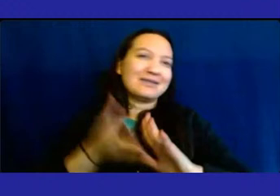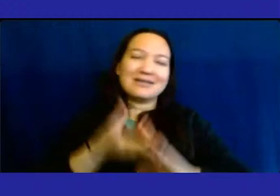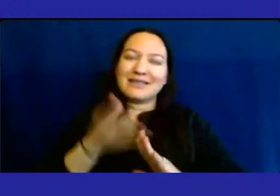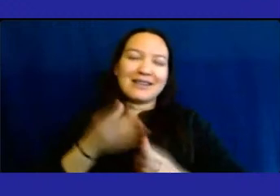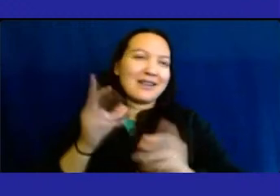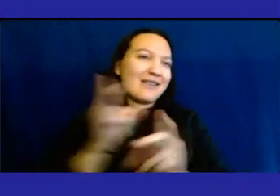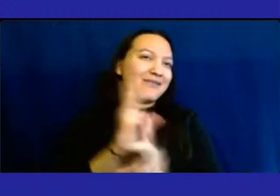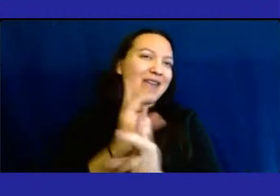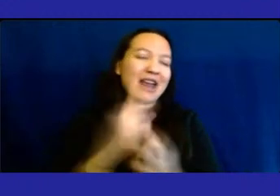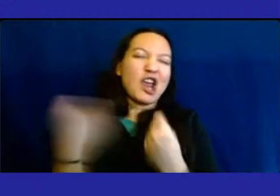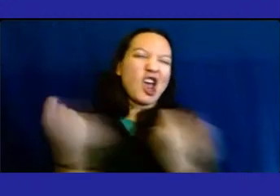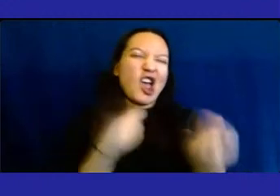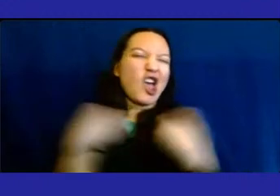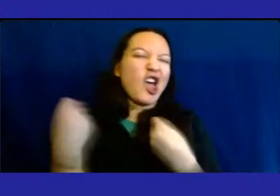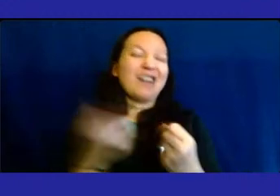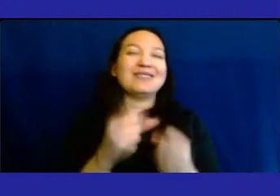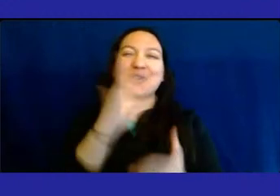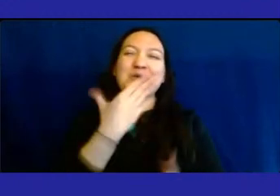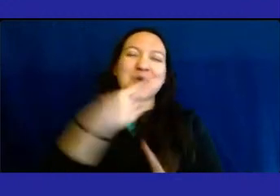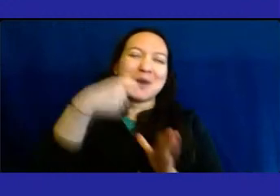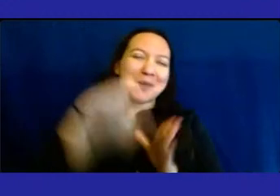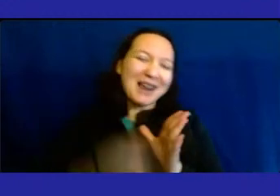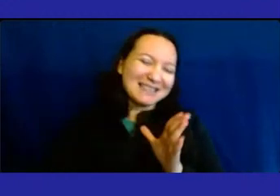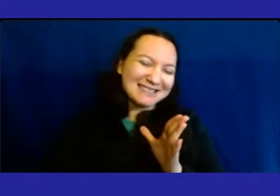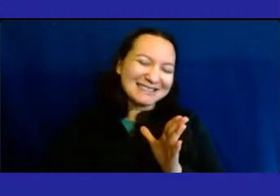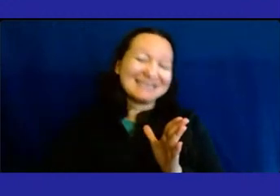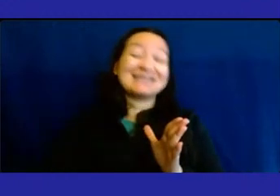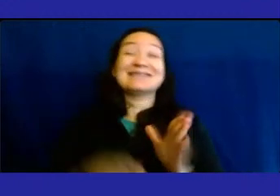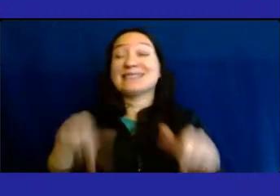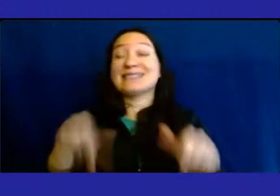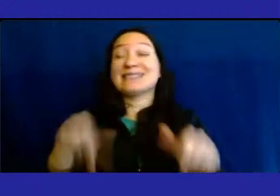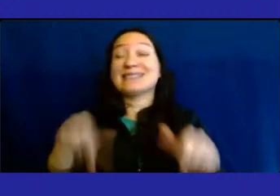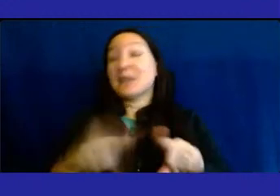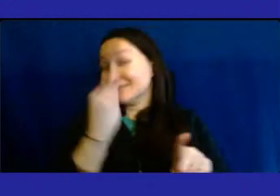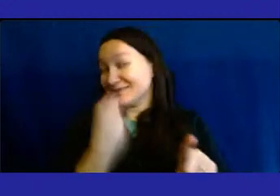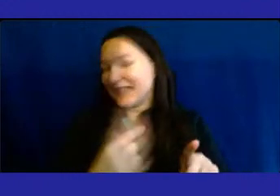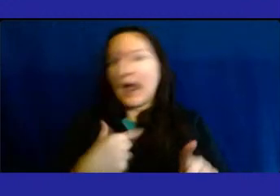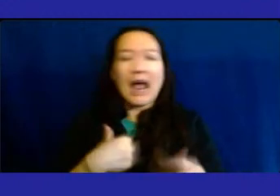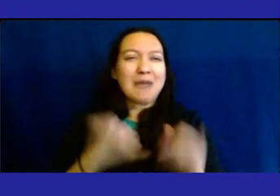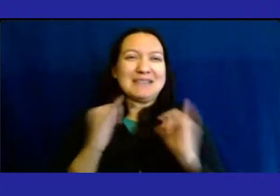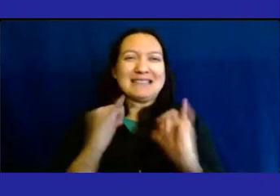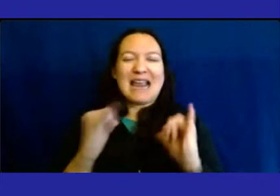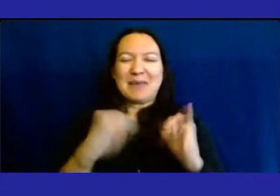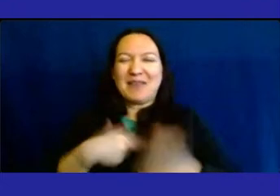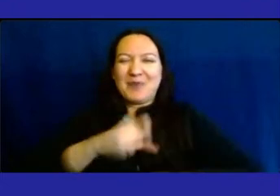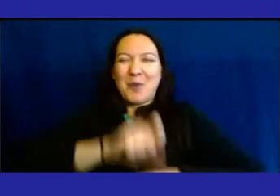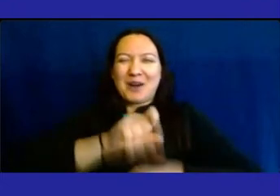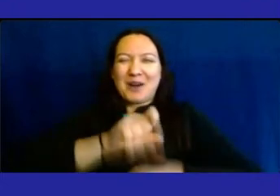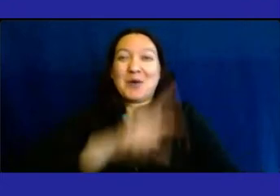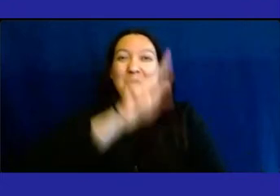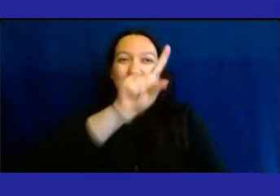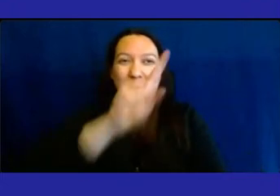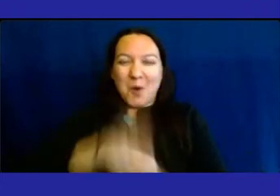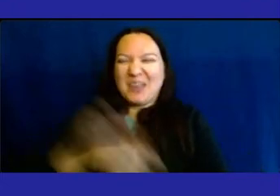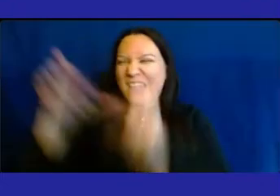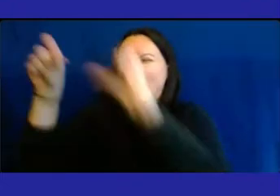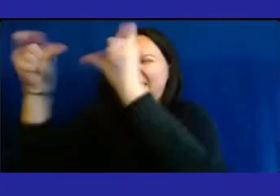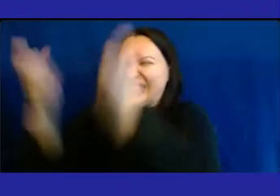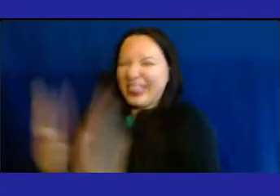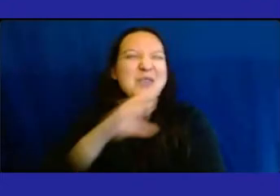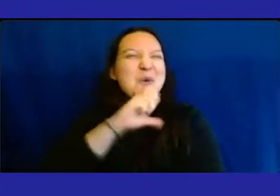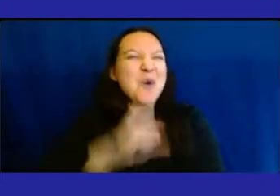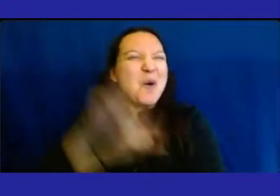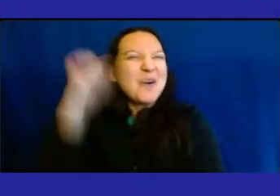from the van, and we got a great deal on the real estate. But I had the same, having worked in only decrepit government buildings